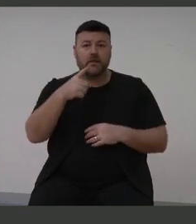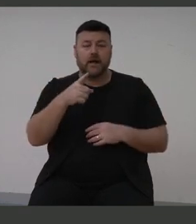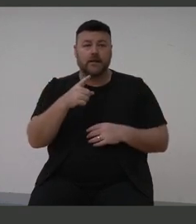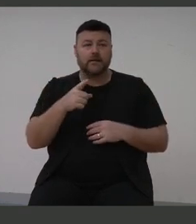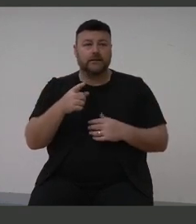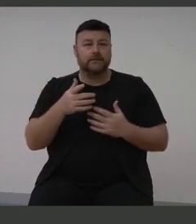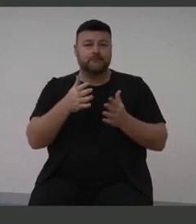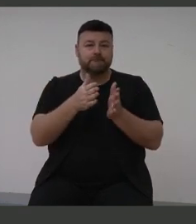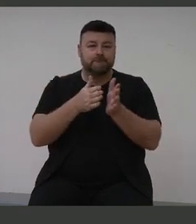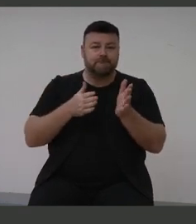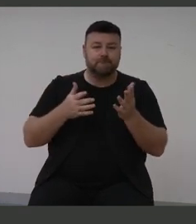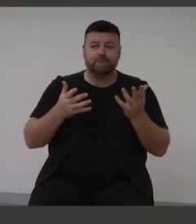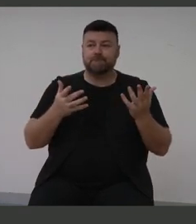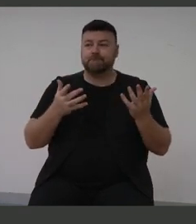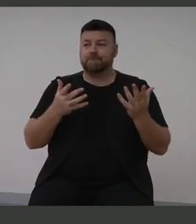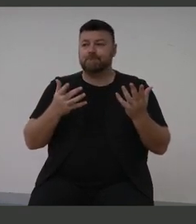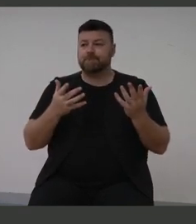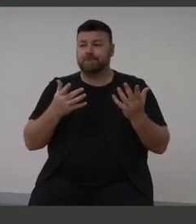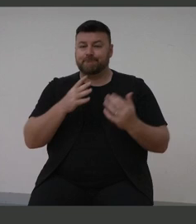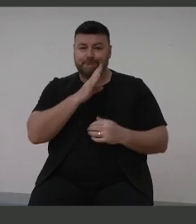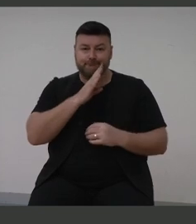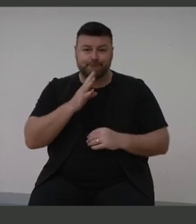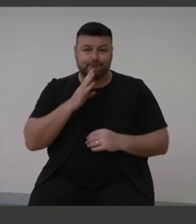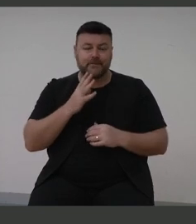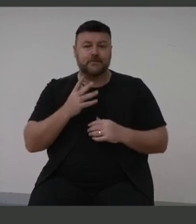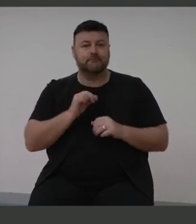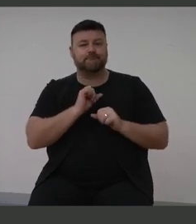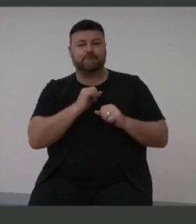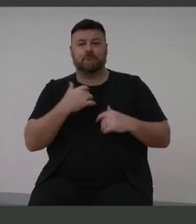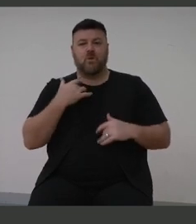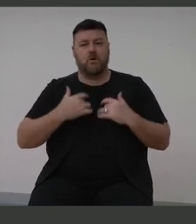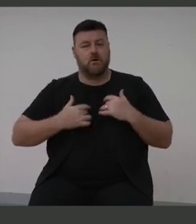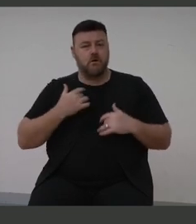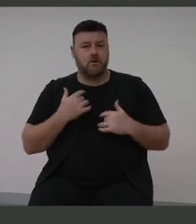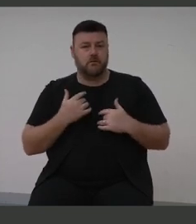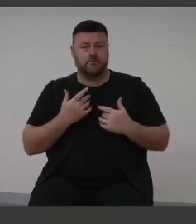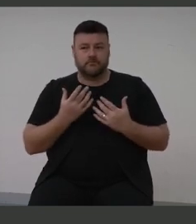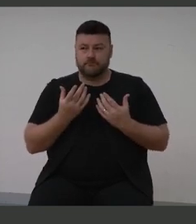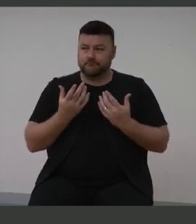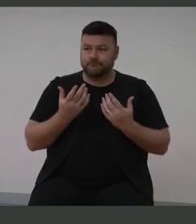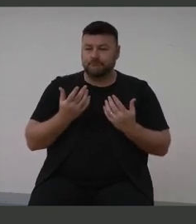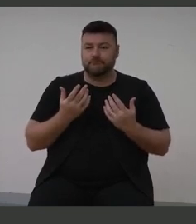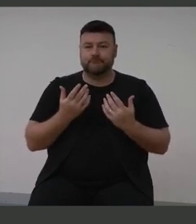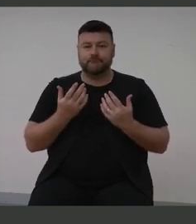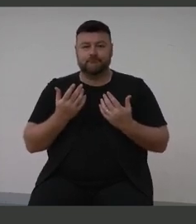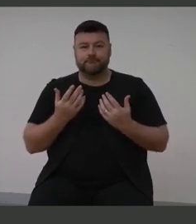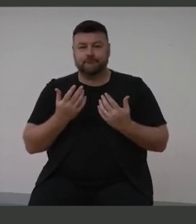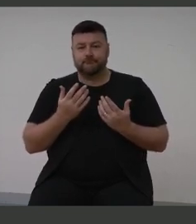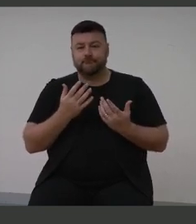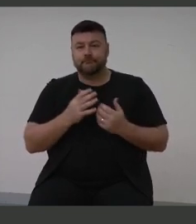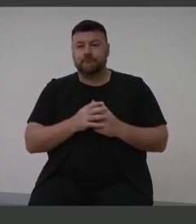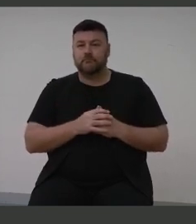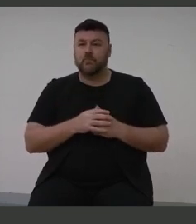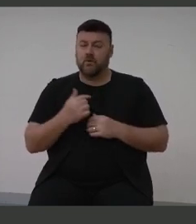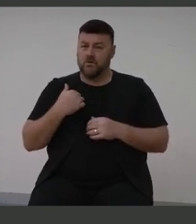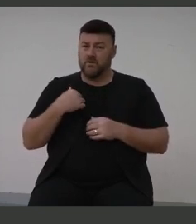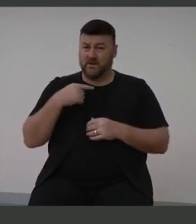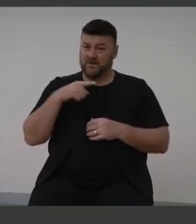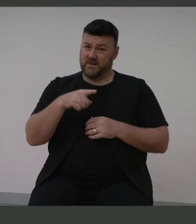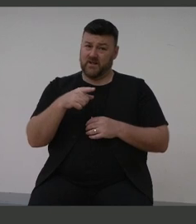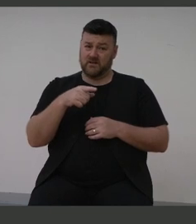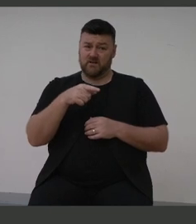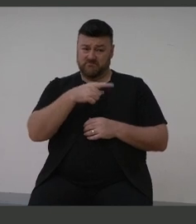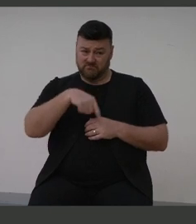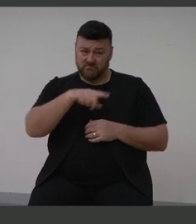in their own lives. And that adds to the responsibility of governments and policy